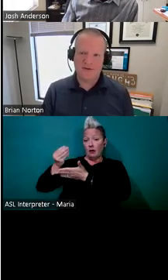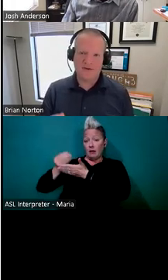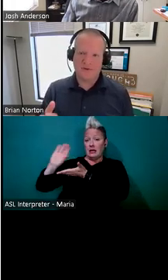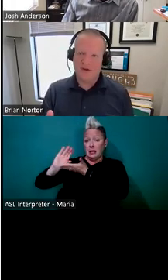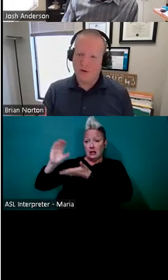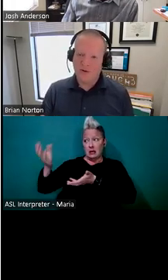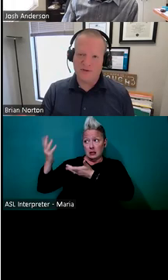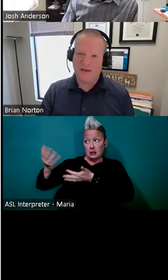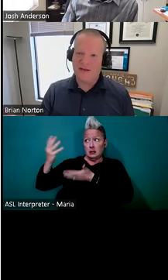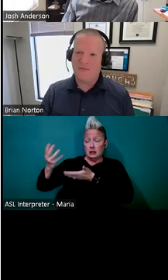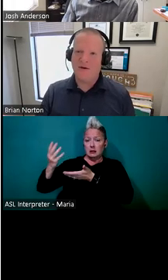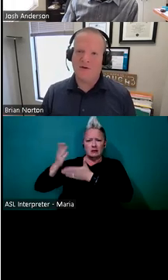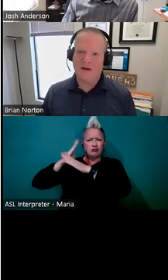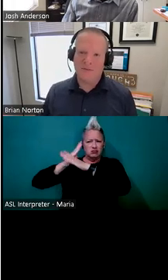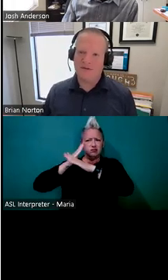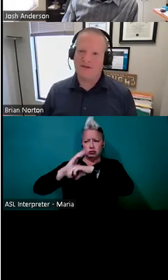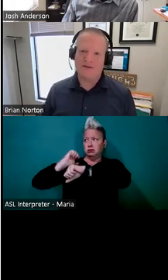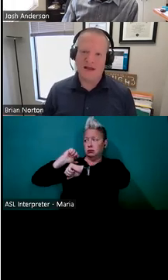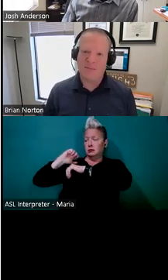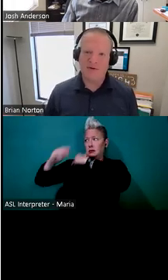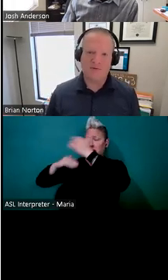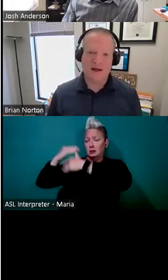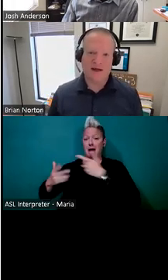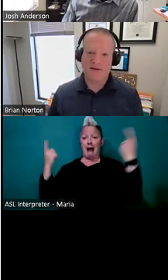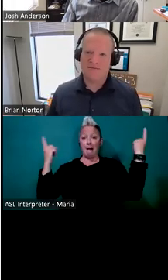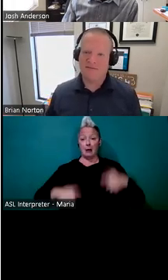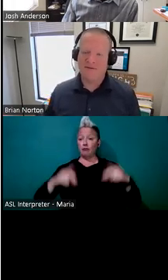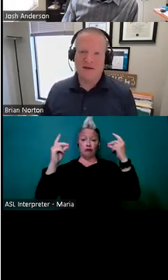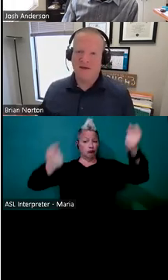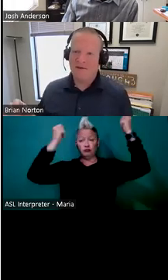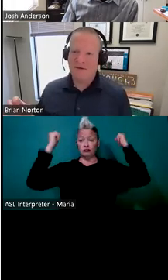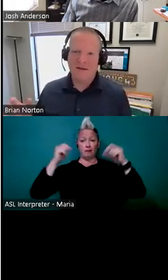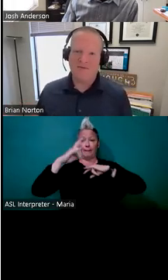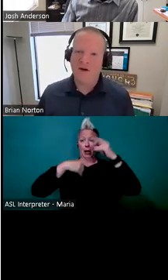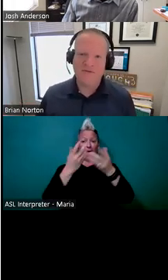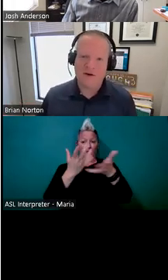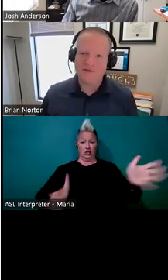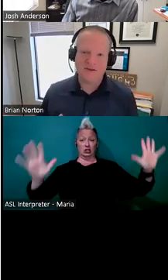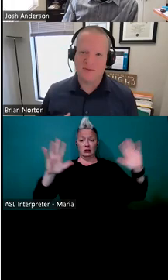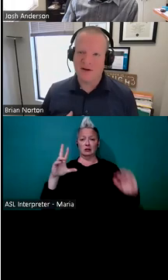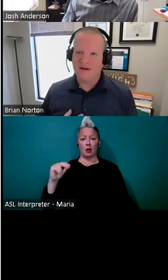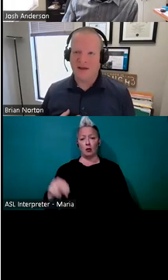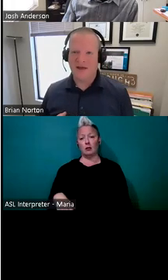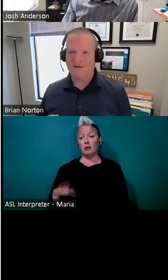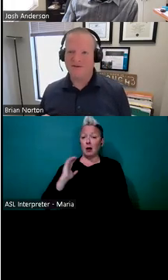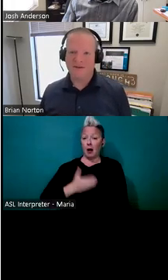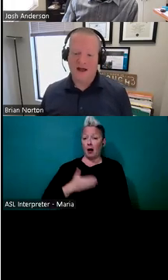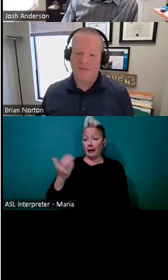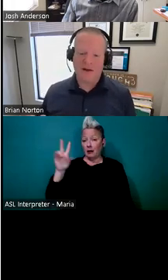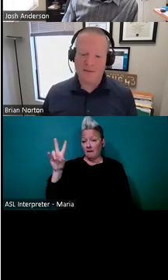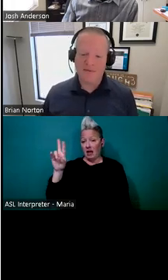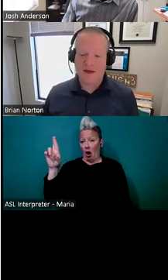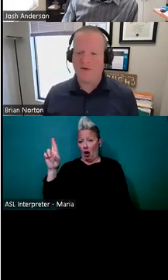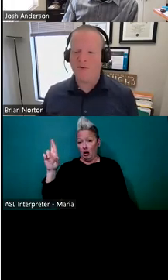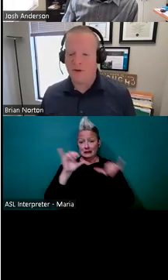There's, there's some hurdles that need to be overcome. It just doesn't happen overnight. You, you know, our VR system here in Indiana just doesn't